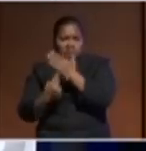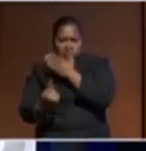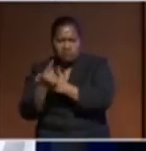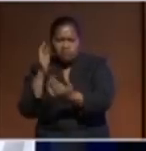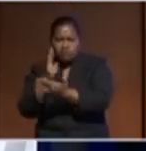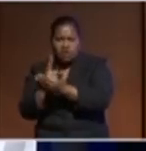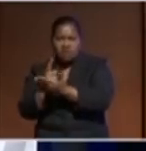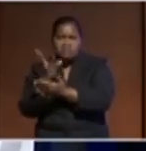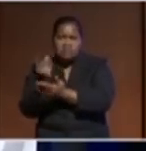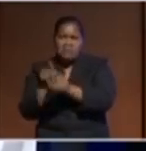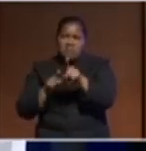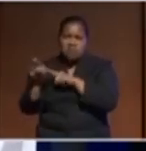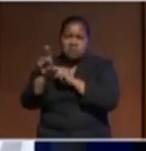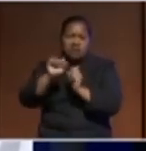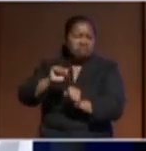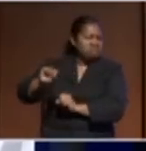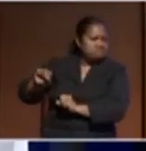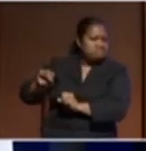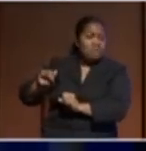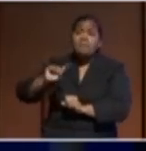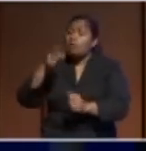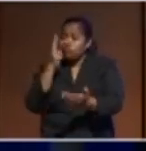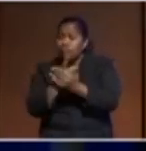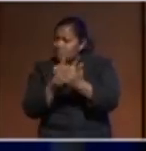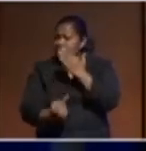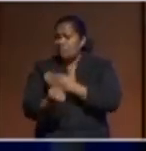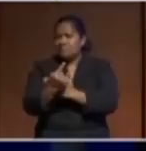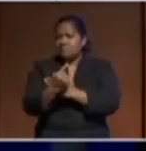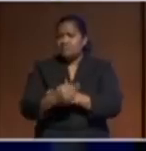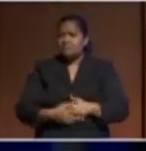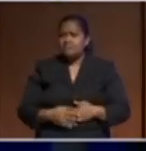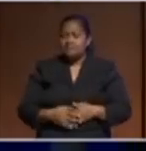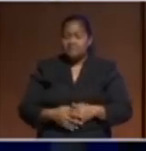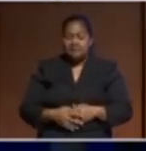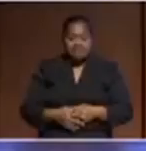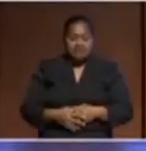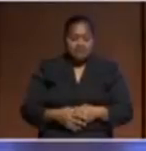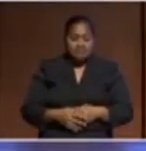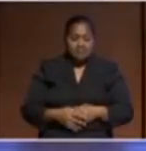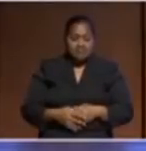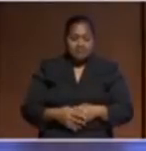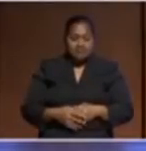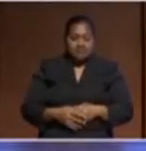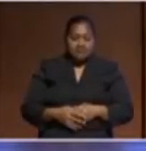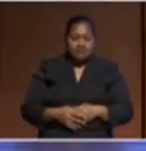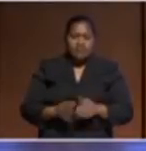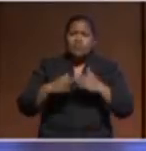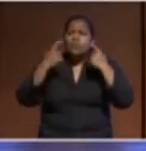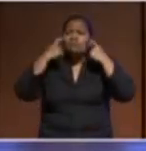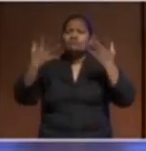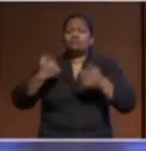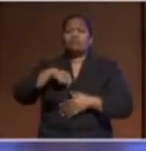the world but in fact it is. It is happening and I think technology that is showing us how